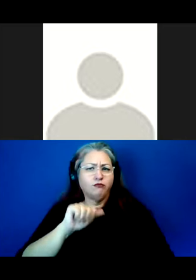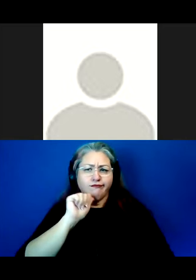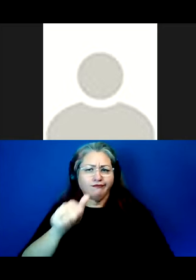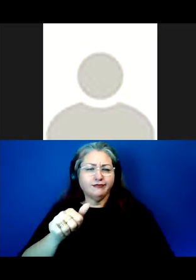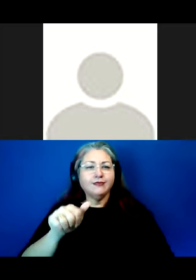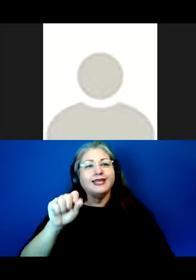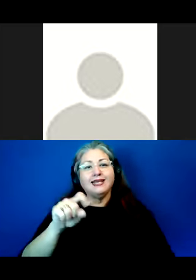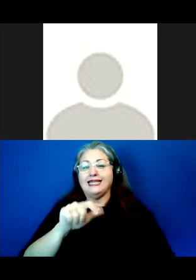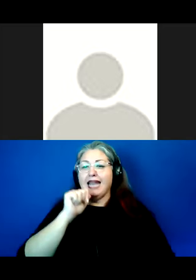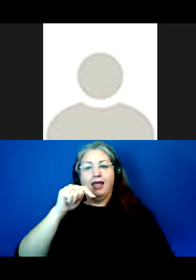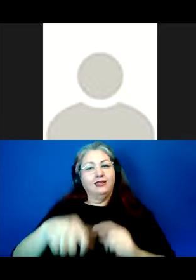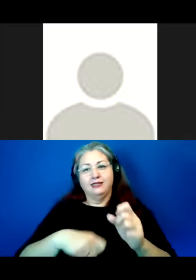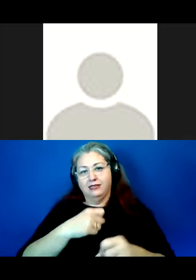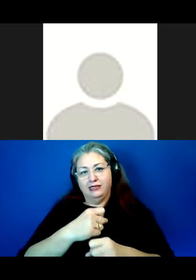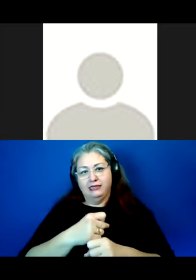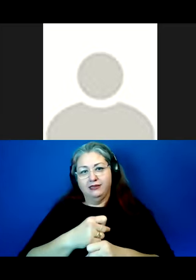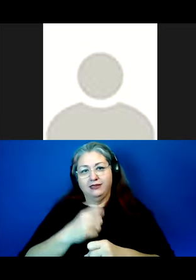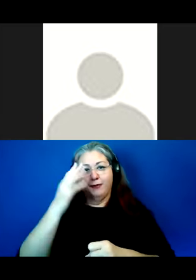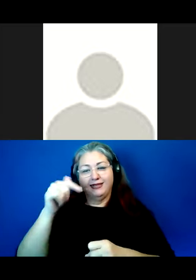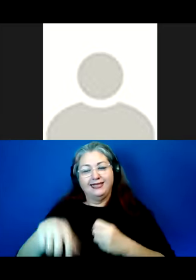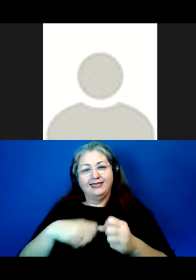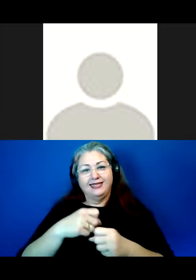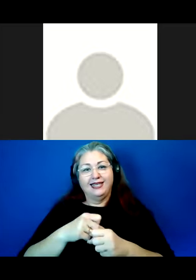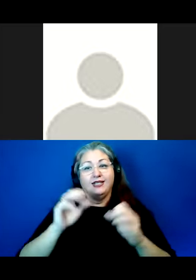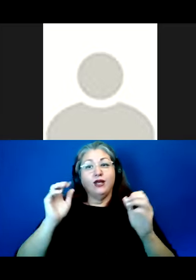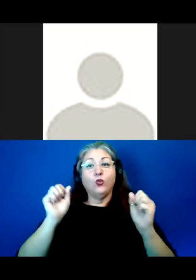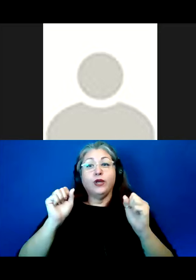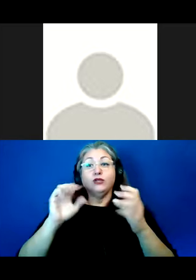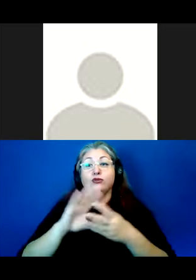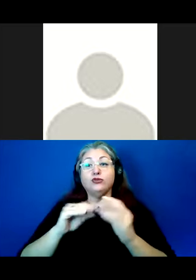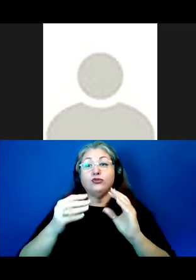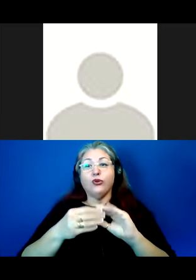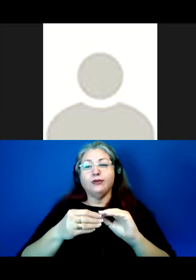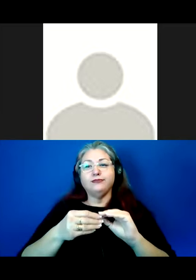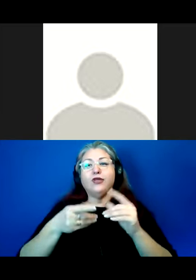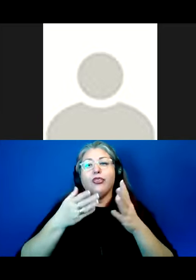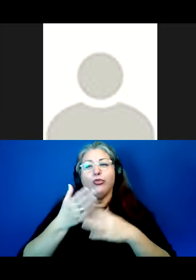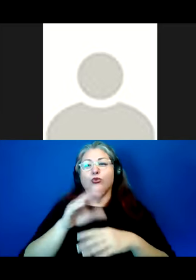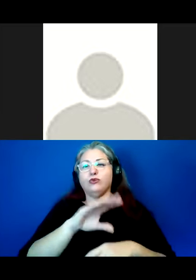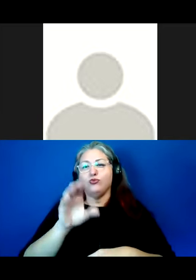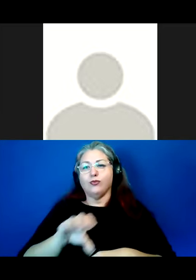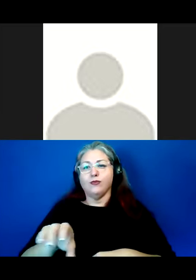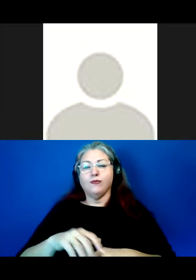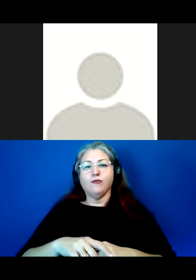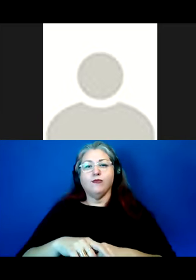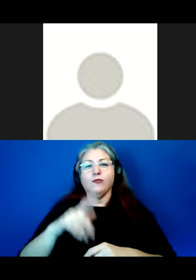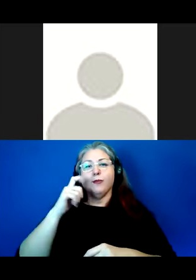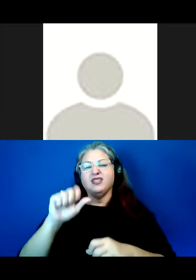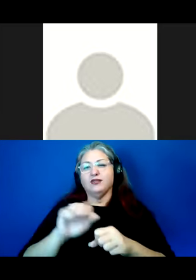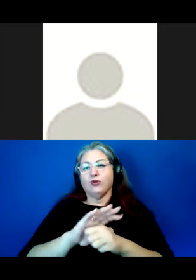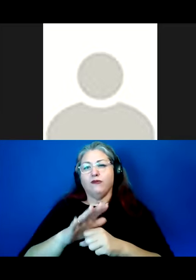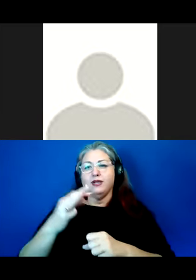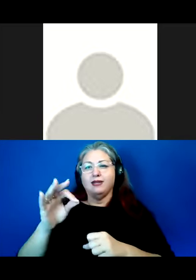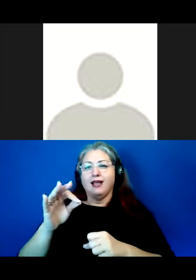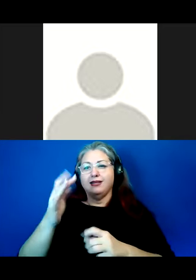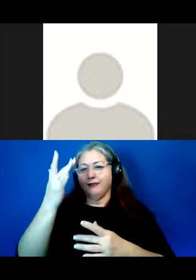admit that it's not from this year, because this year's winter storytelling had to occur over Zoom due to the COVID-19